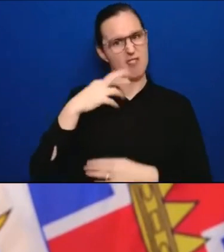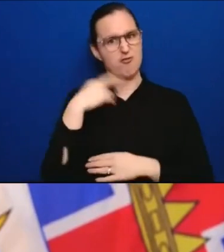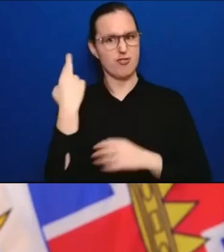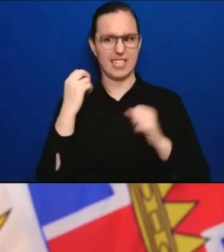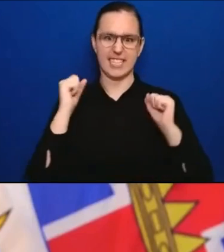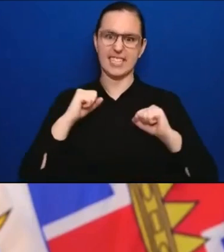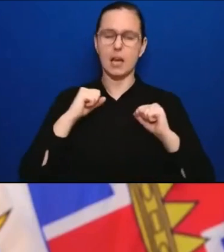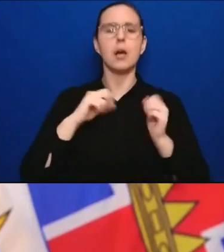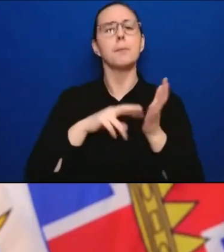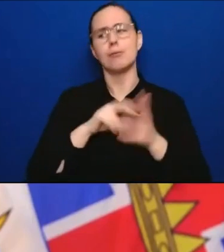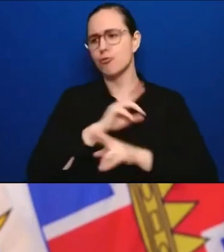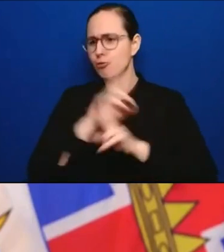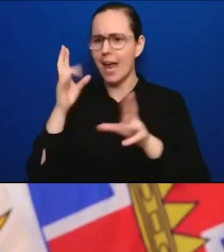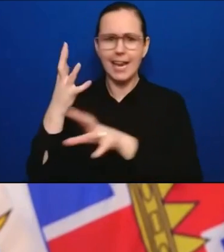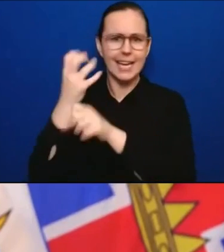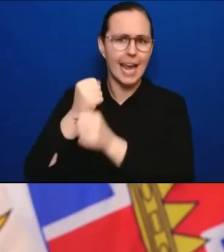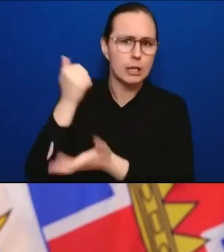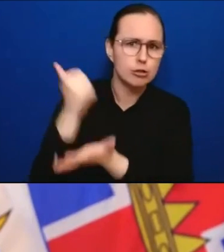Myra, do you have a follow-up?